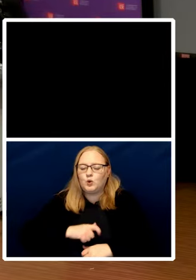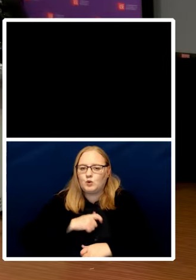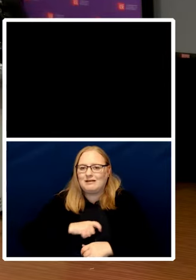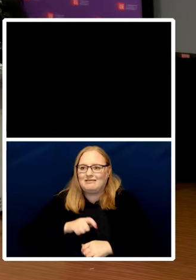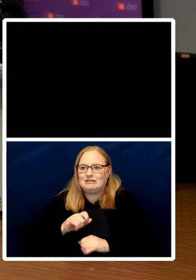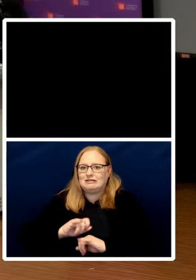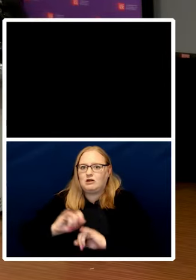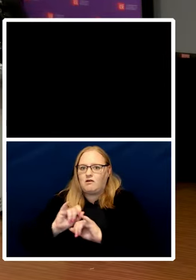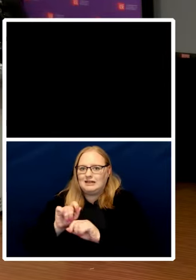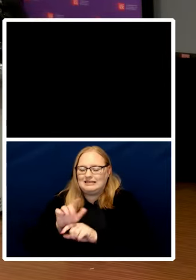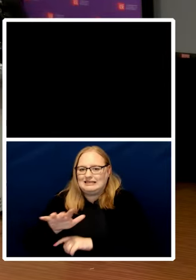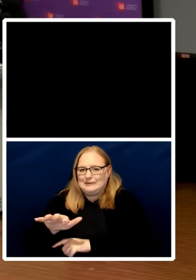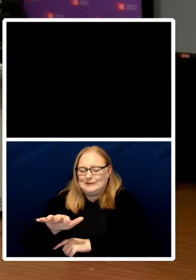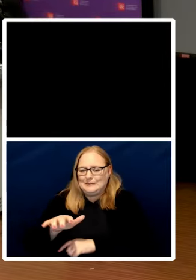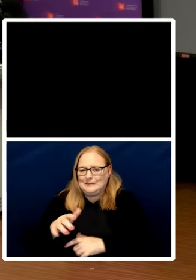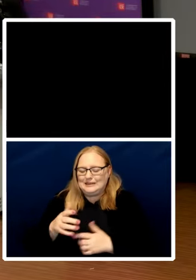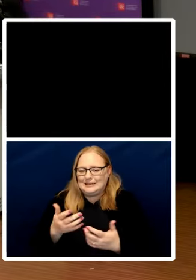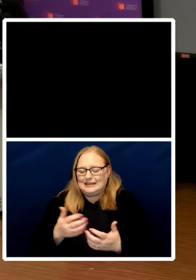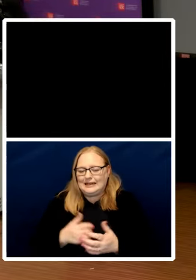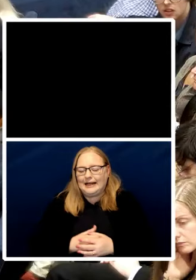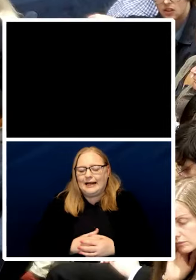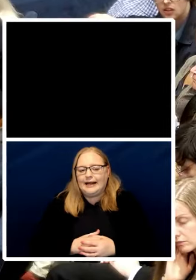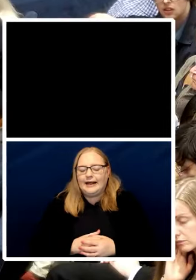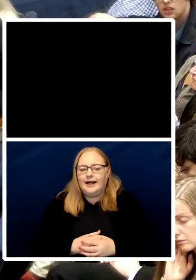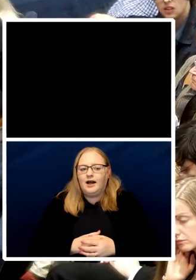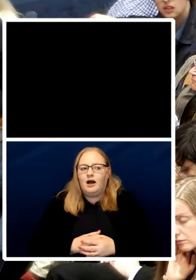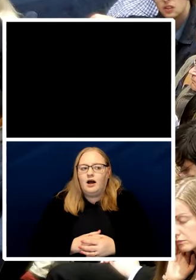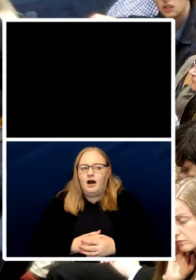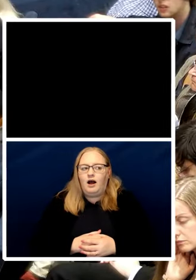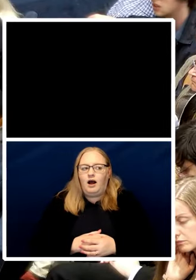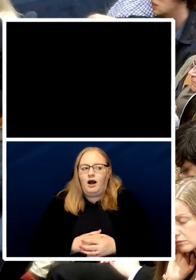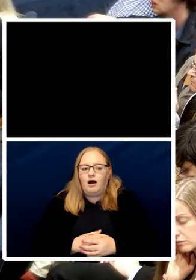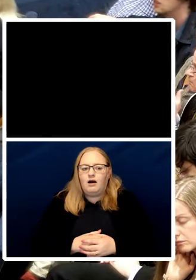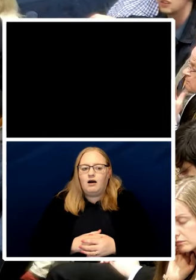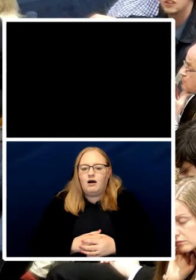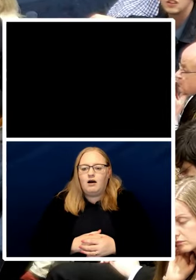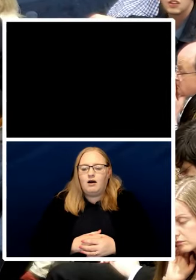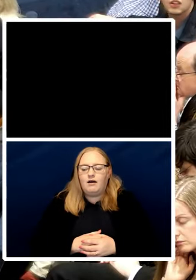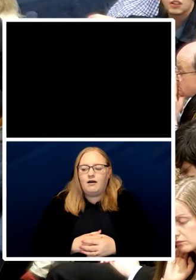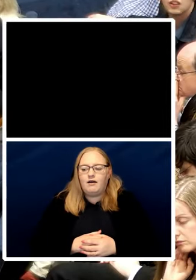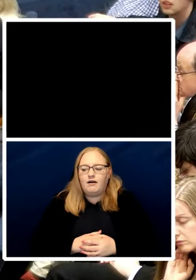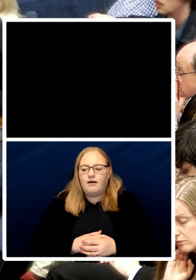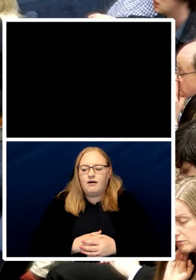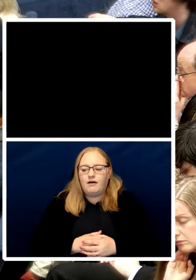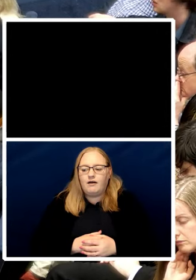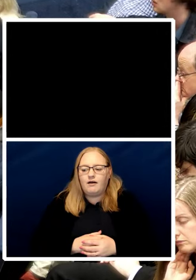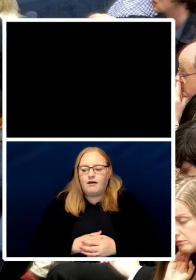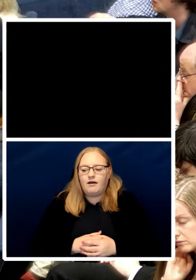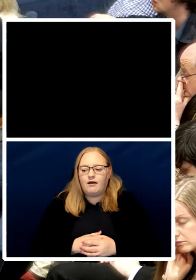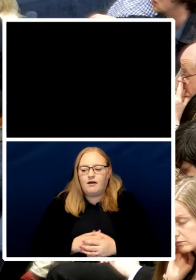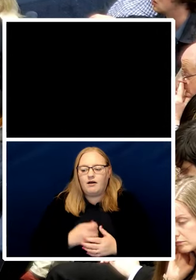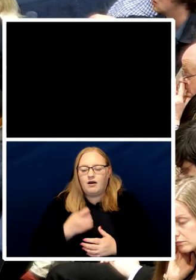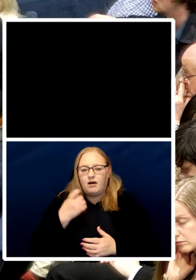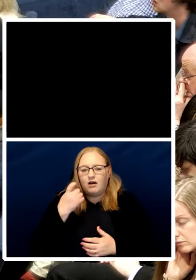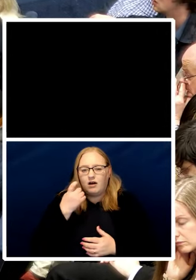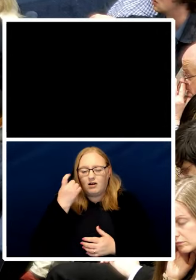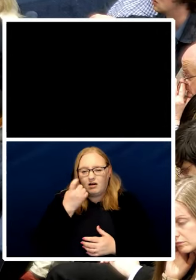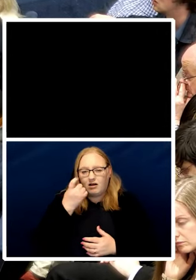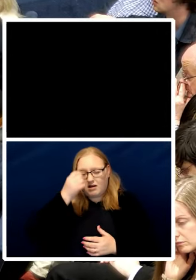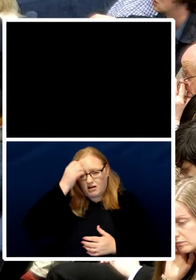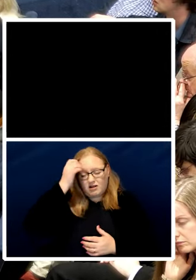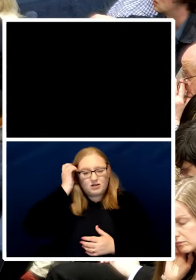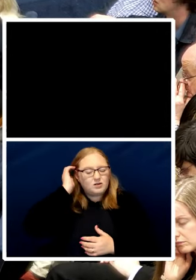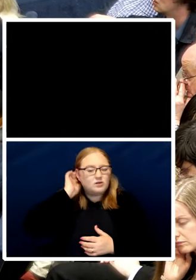i was wondering what role do you think human rights as a language and a claim should play in the context